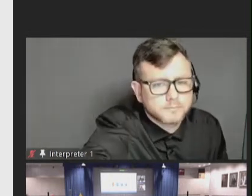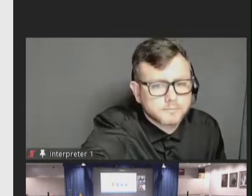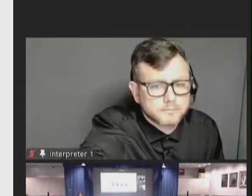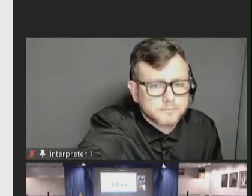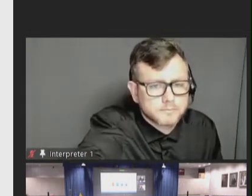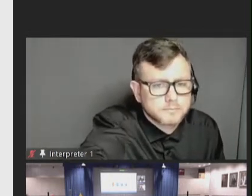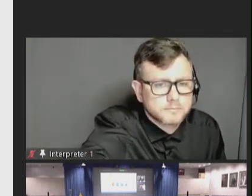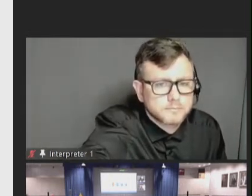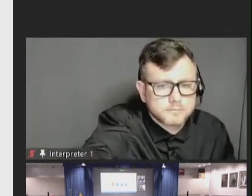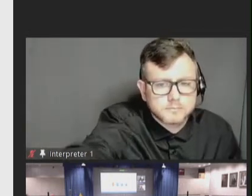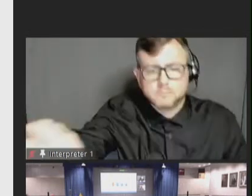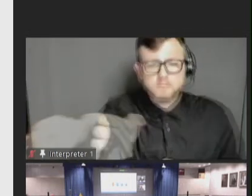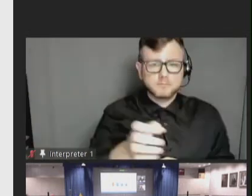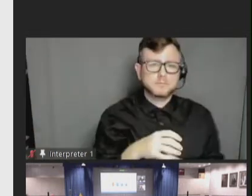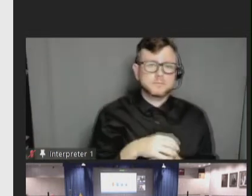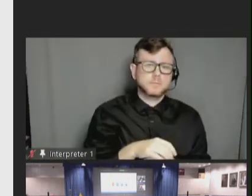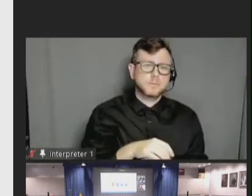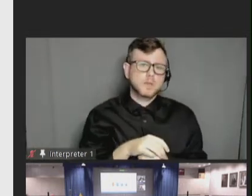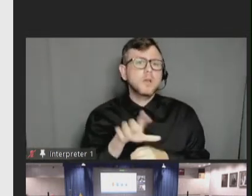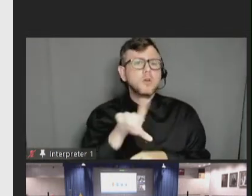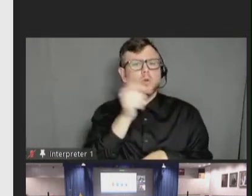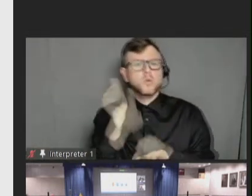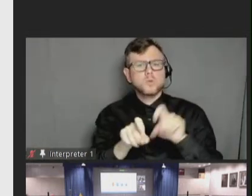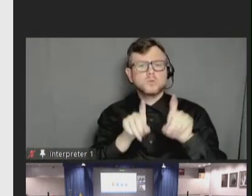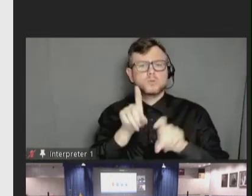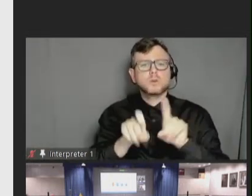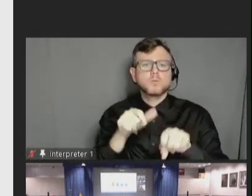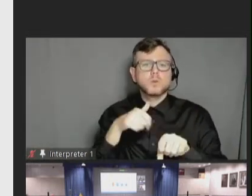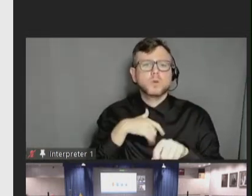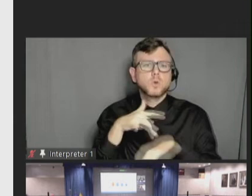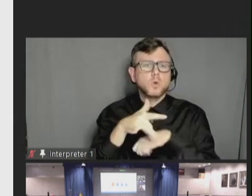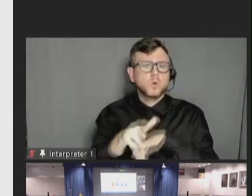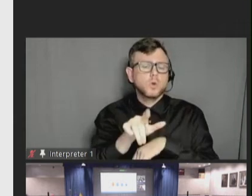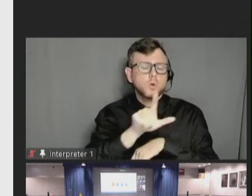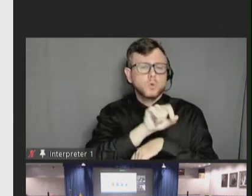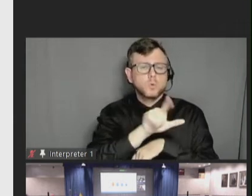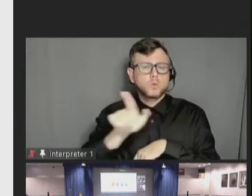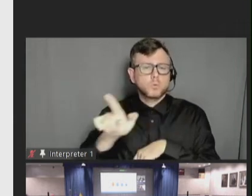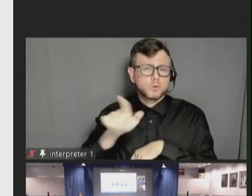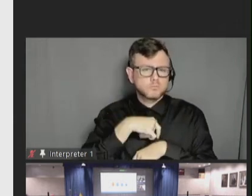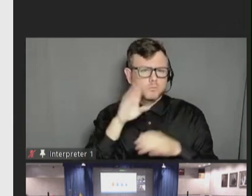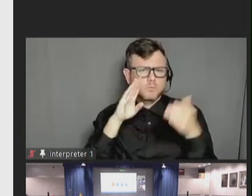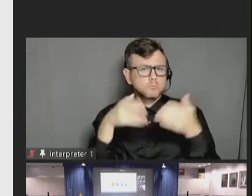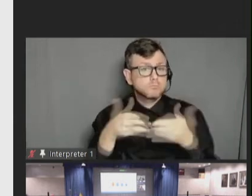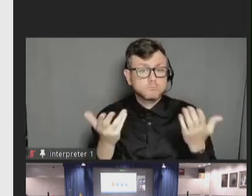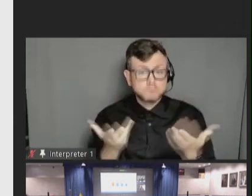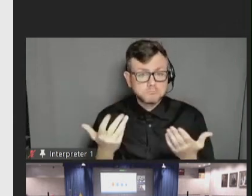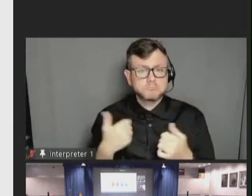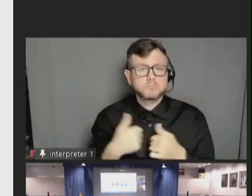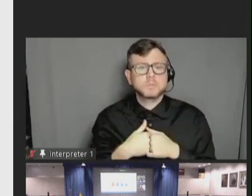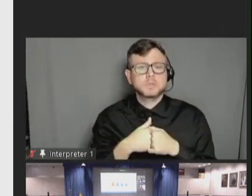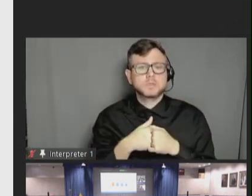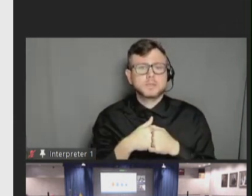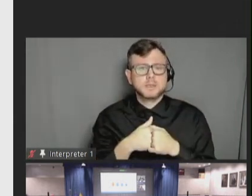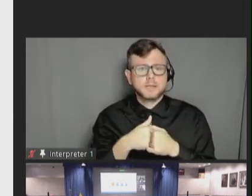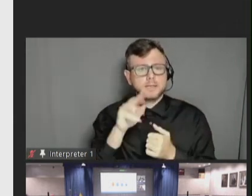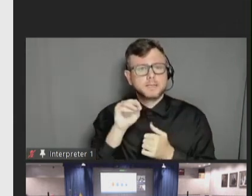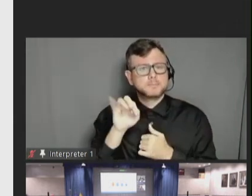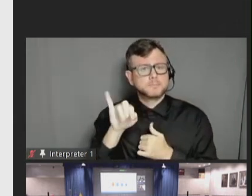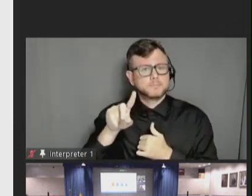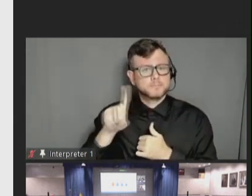This is another survey from early 2021 that was focused solely on Medicaid,